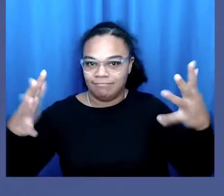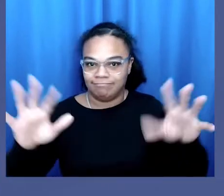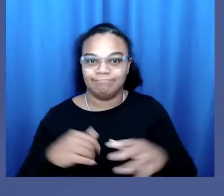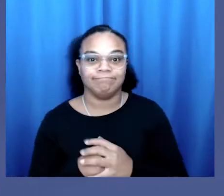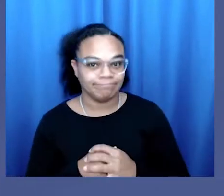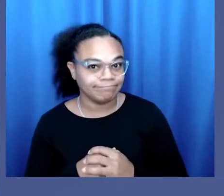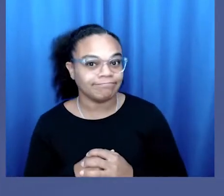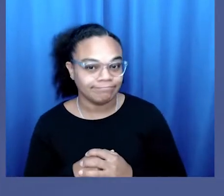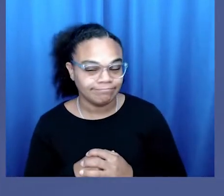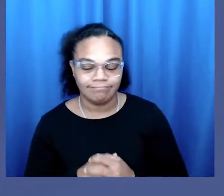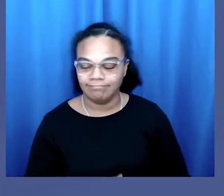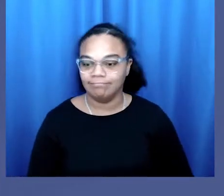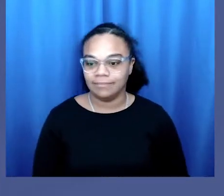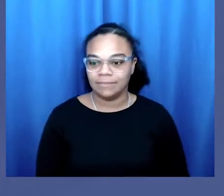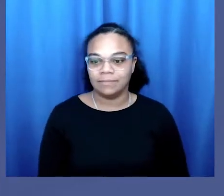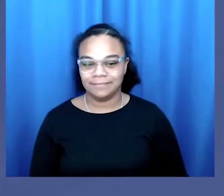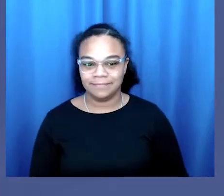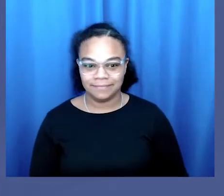Yeah.